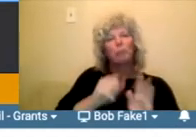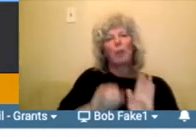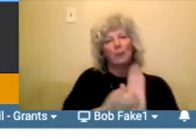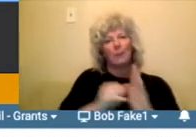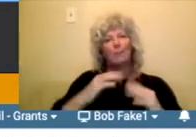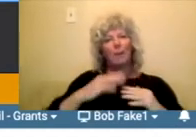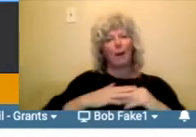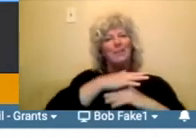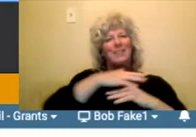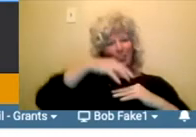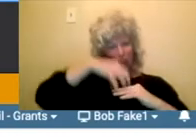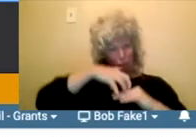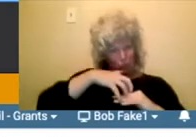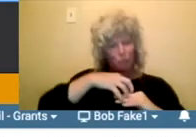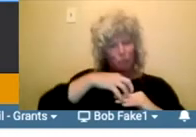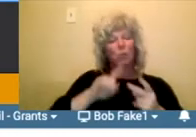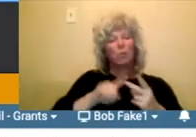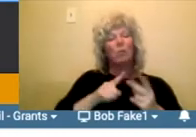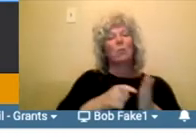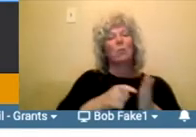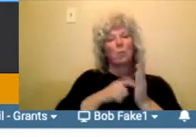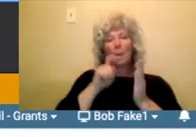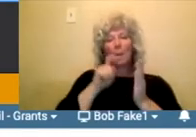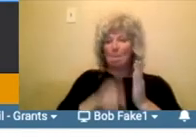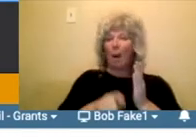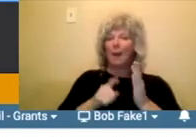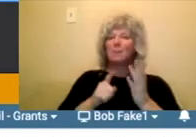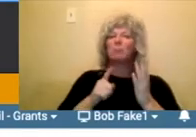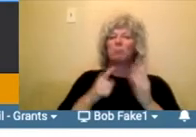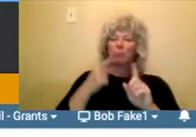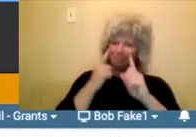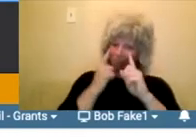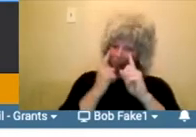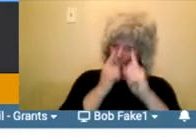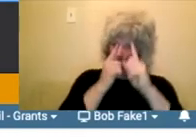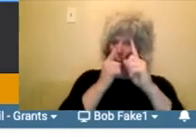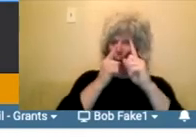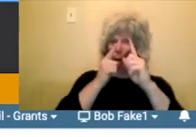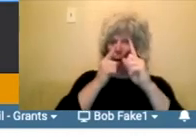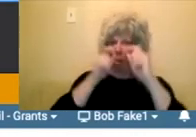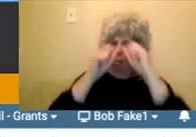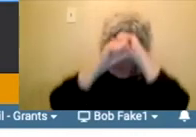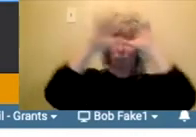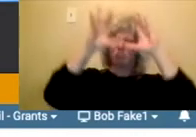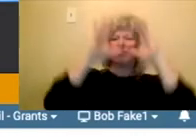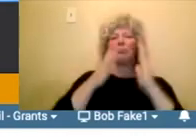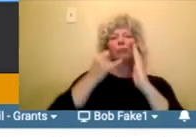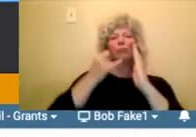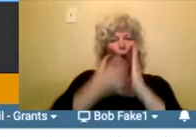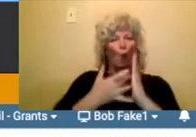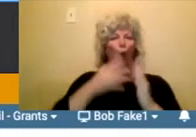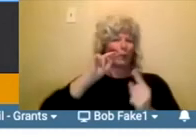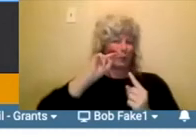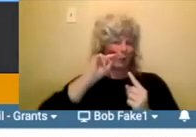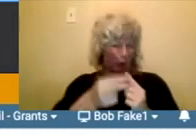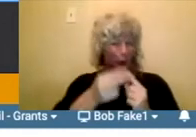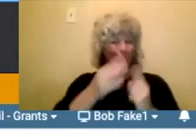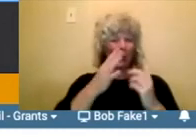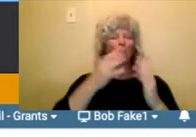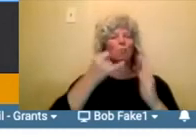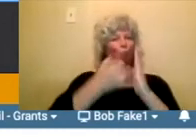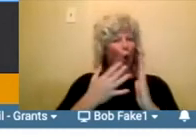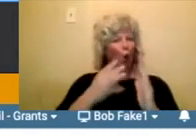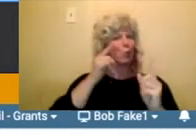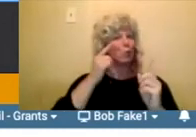artistically led and controlled by indigenous, uh, individuals. Um, And